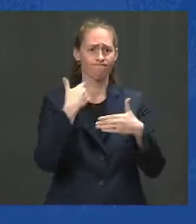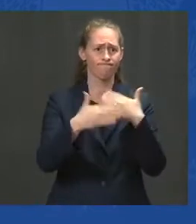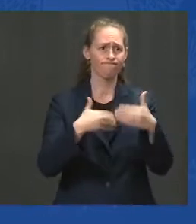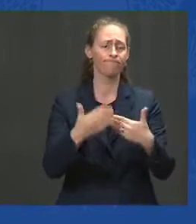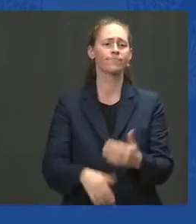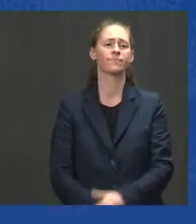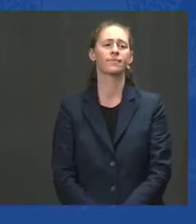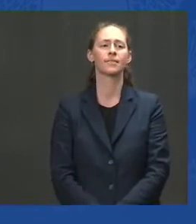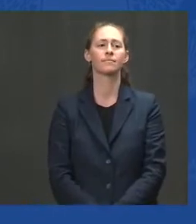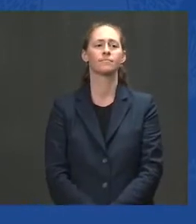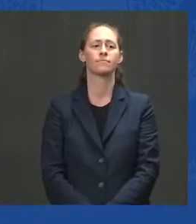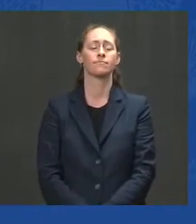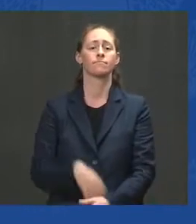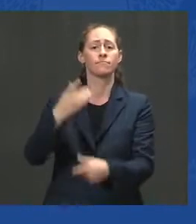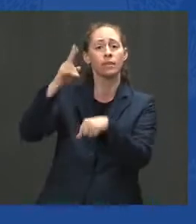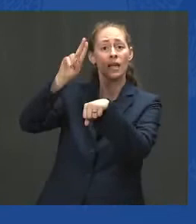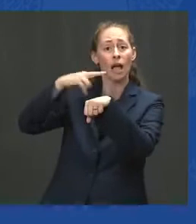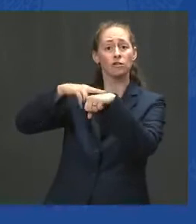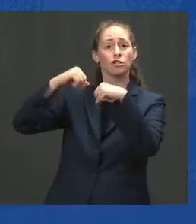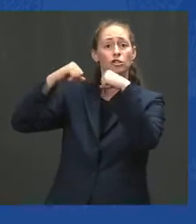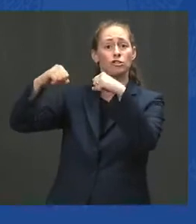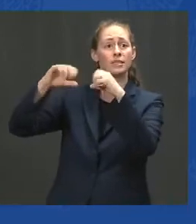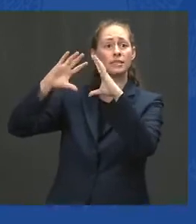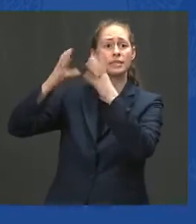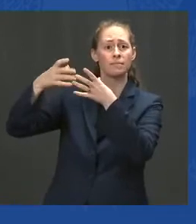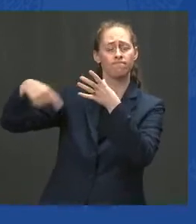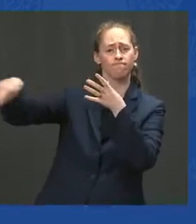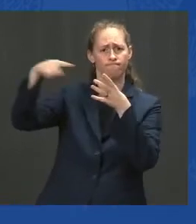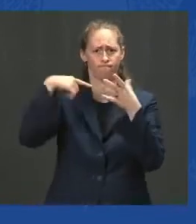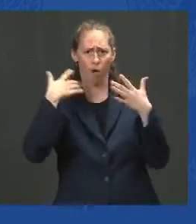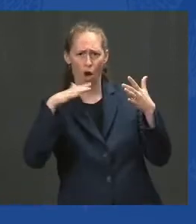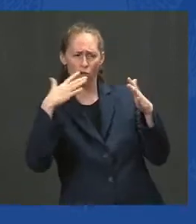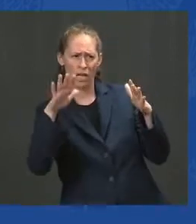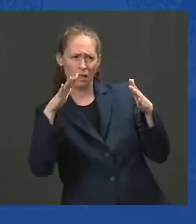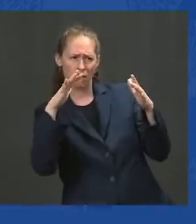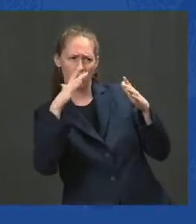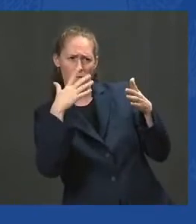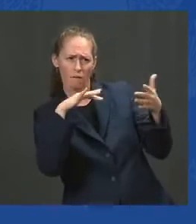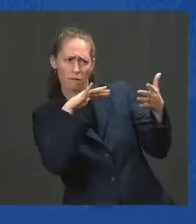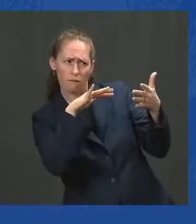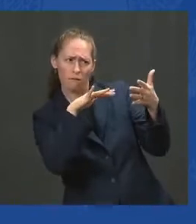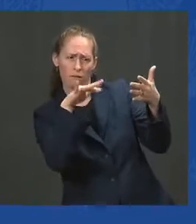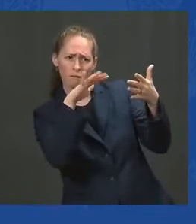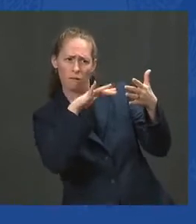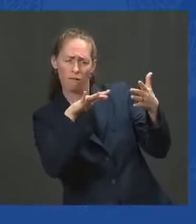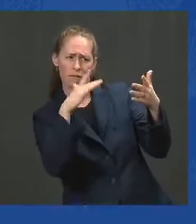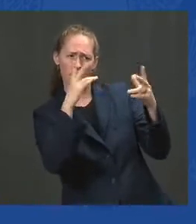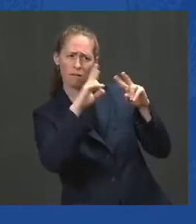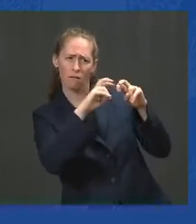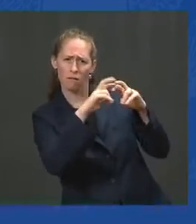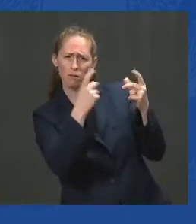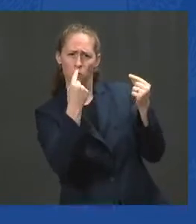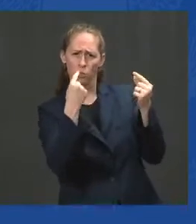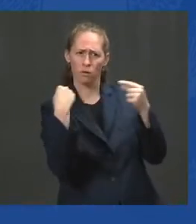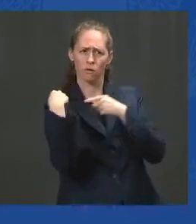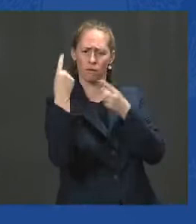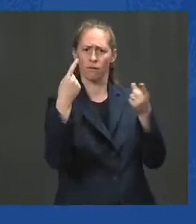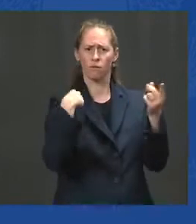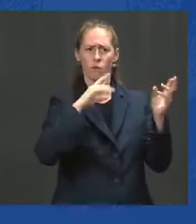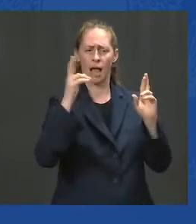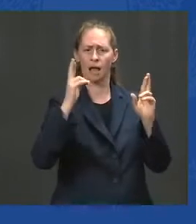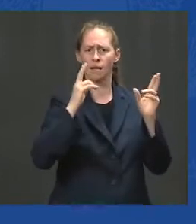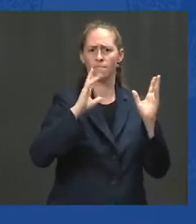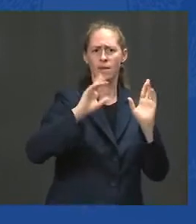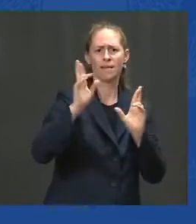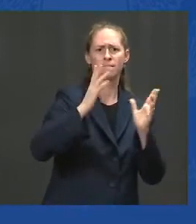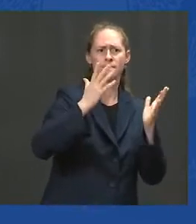monitoring the situation on the ground in Afghanistan and moving quickly to execute the plans we had put in place to respond